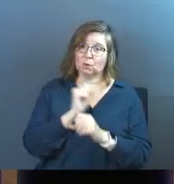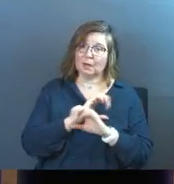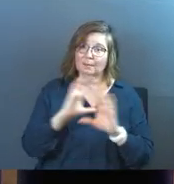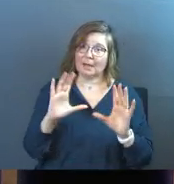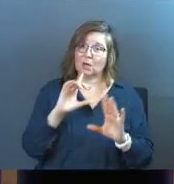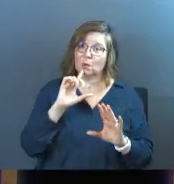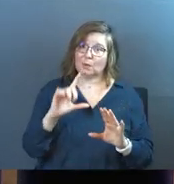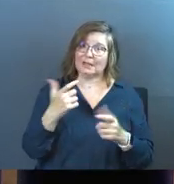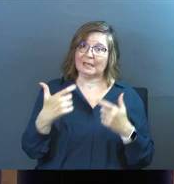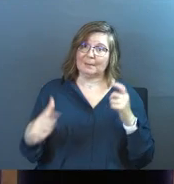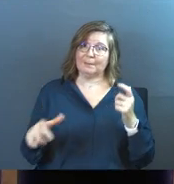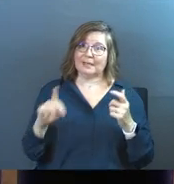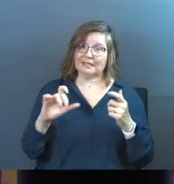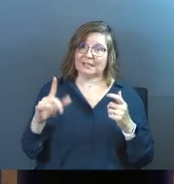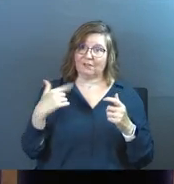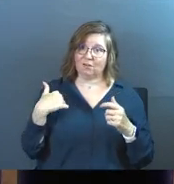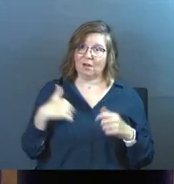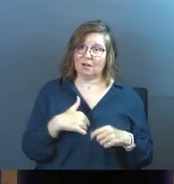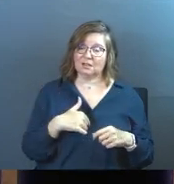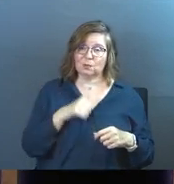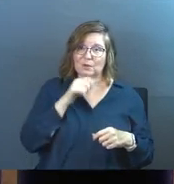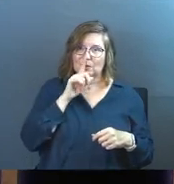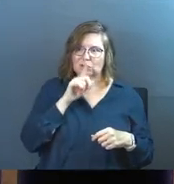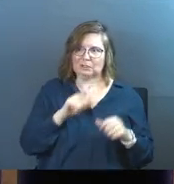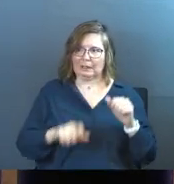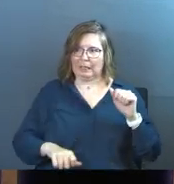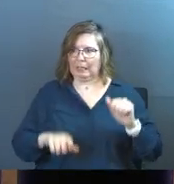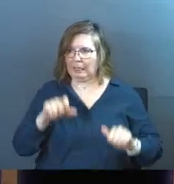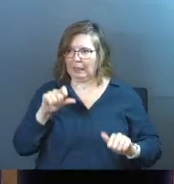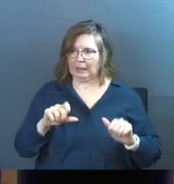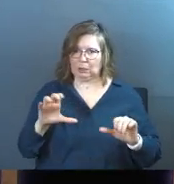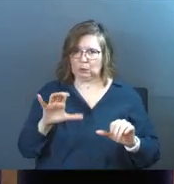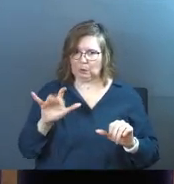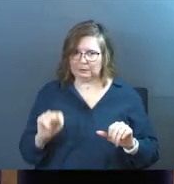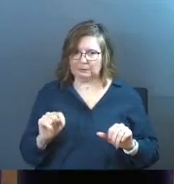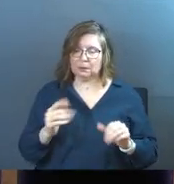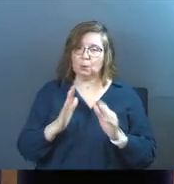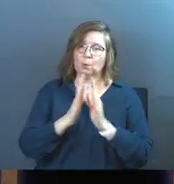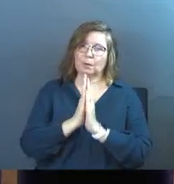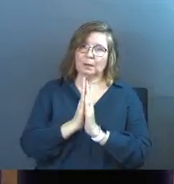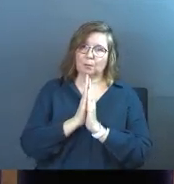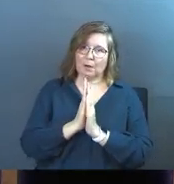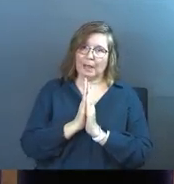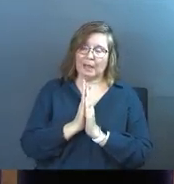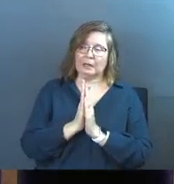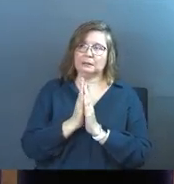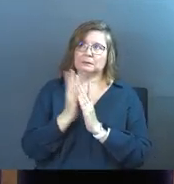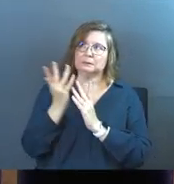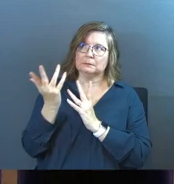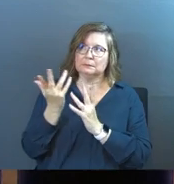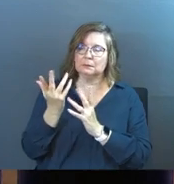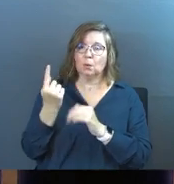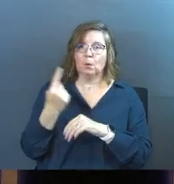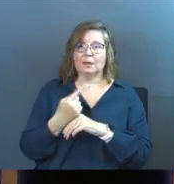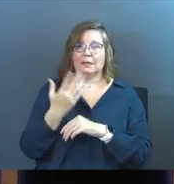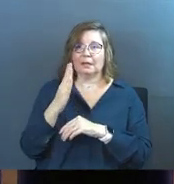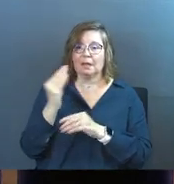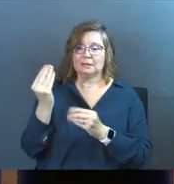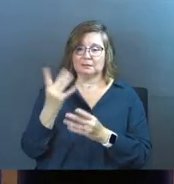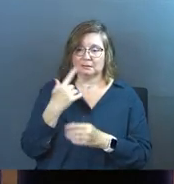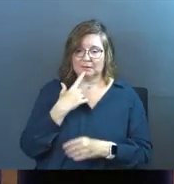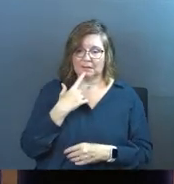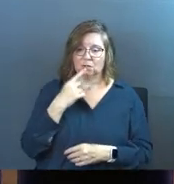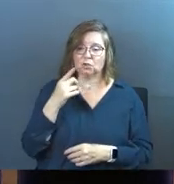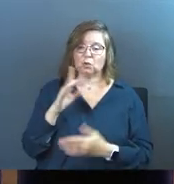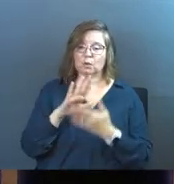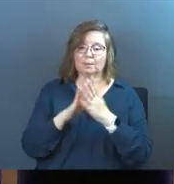can imagine, a really big deal for us. We weren't sure about whether or not we should do it. We prayed long and hard about it. One day, God spoke to me